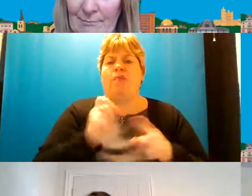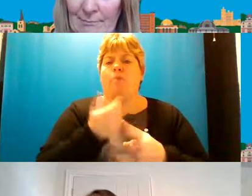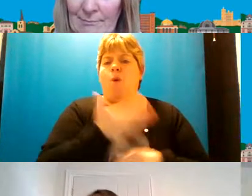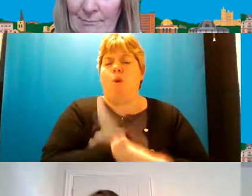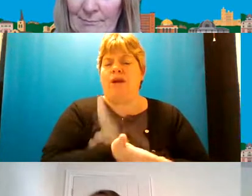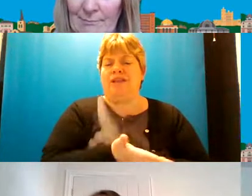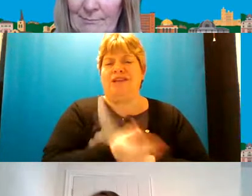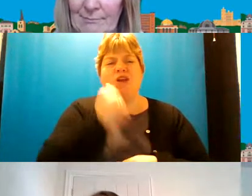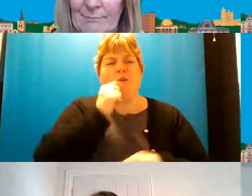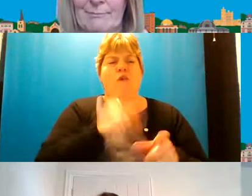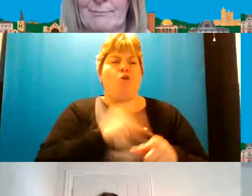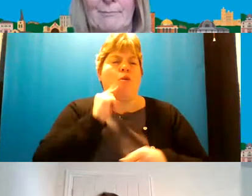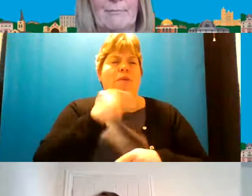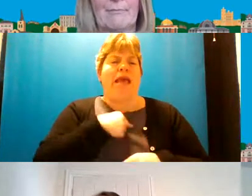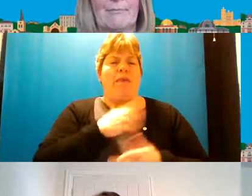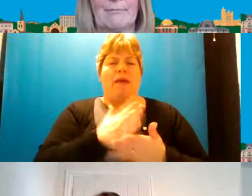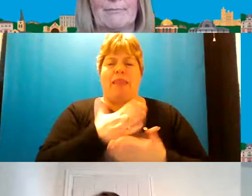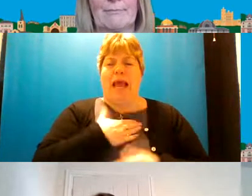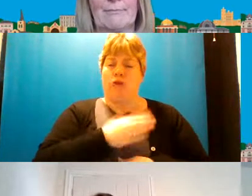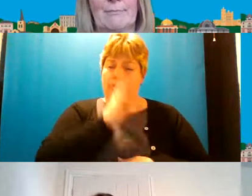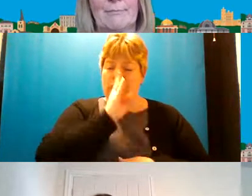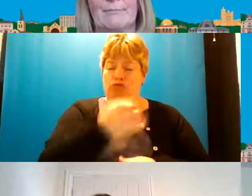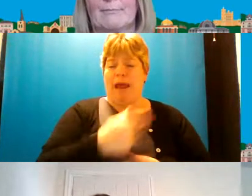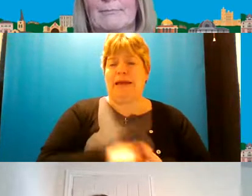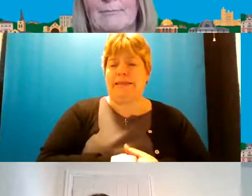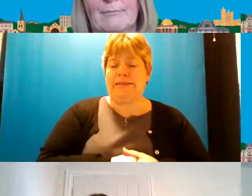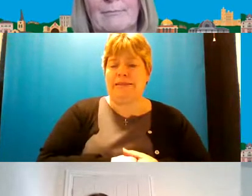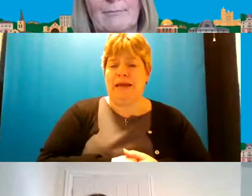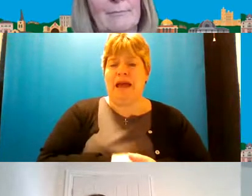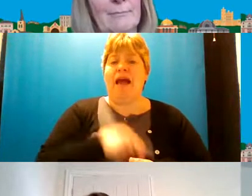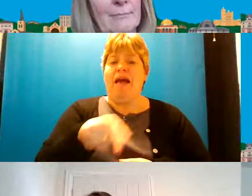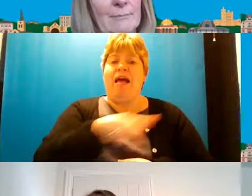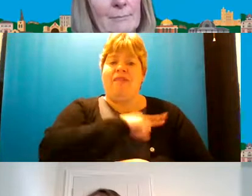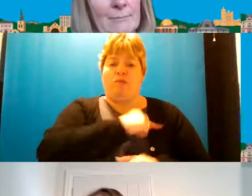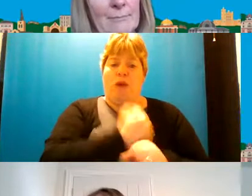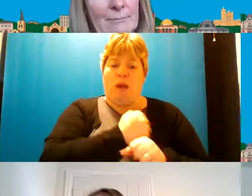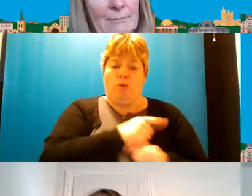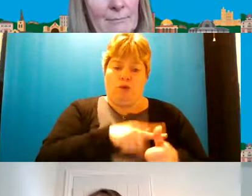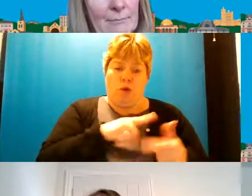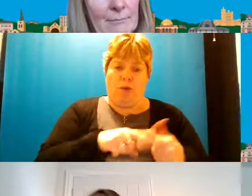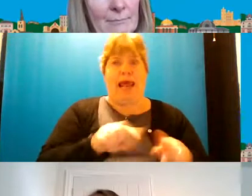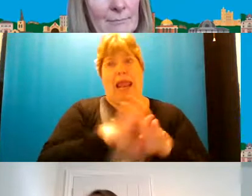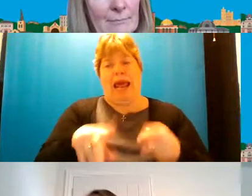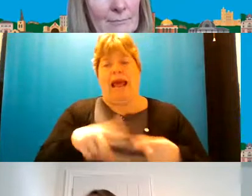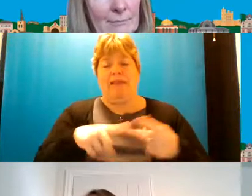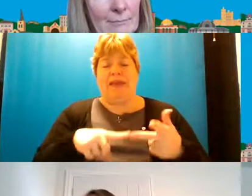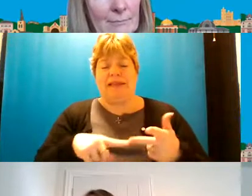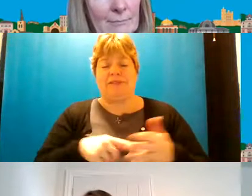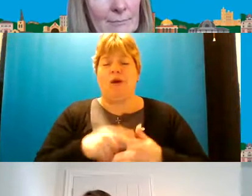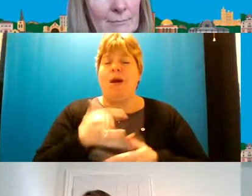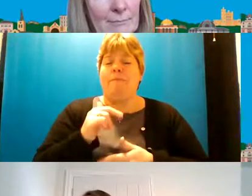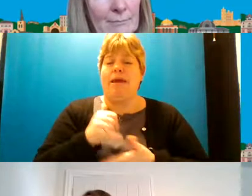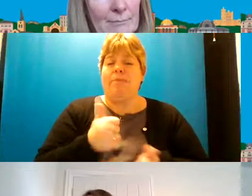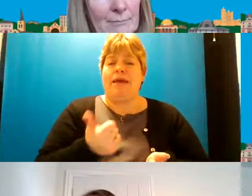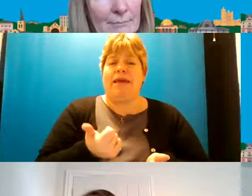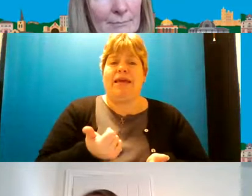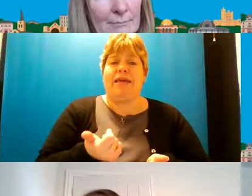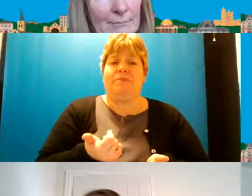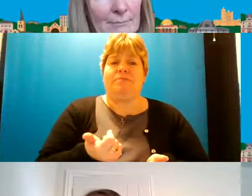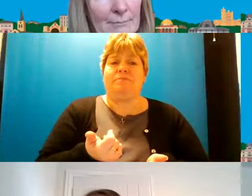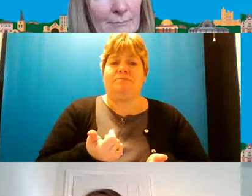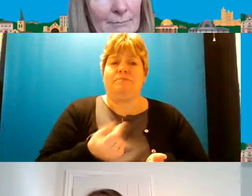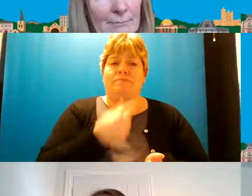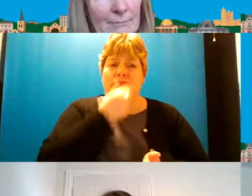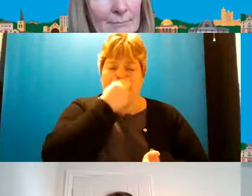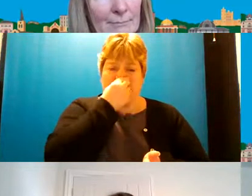young people like they just like to kind of be straight with them and say this is why we're doing it this is what it's like so maybe kind of having